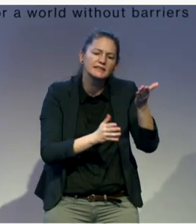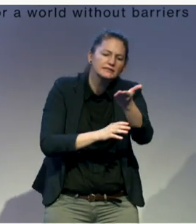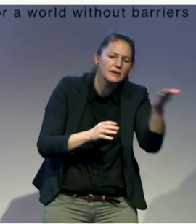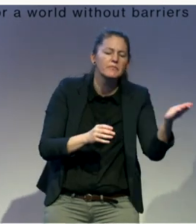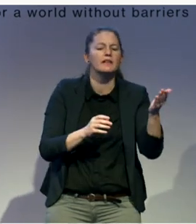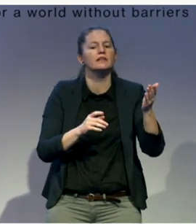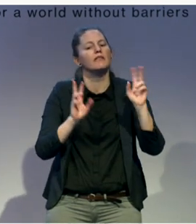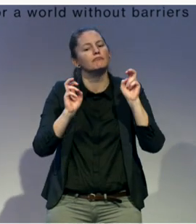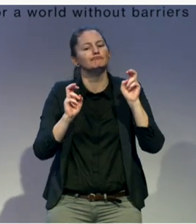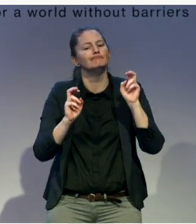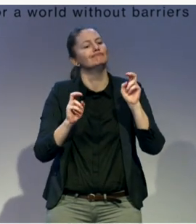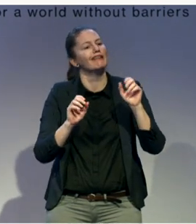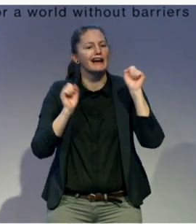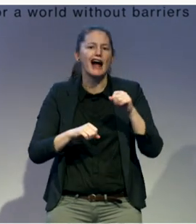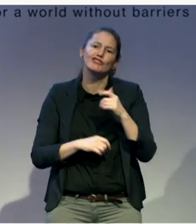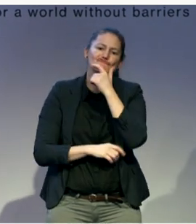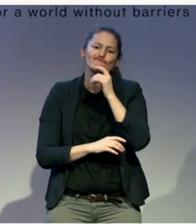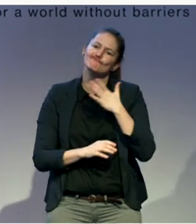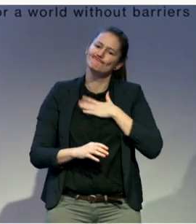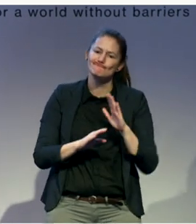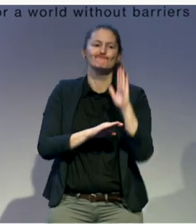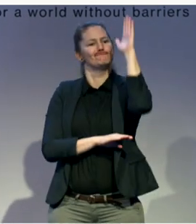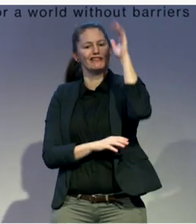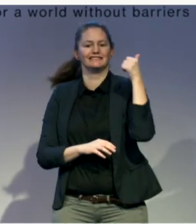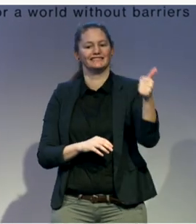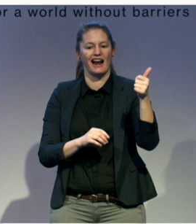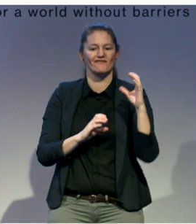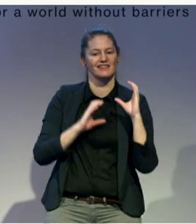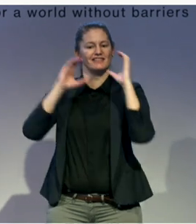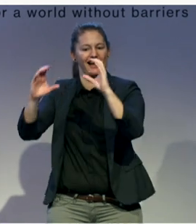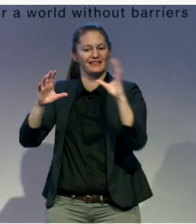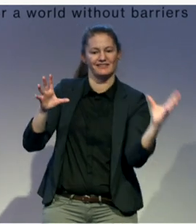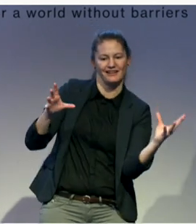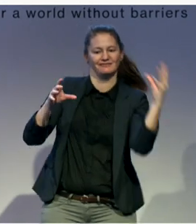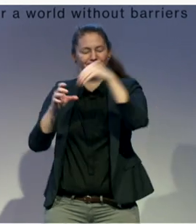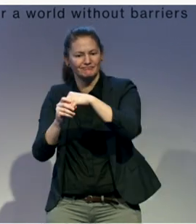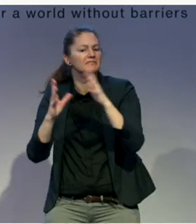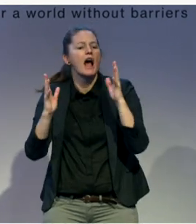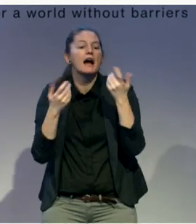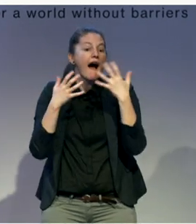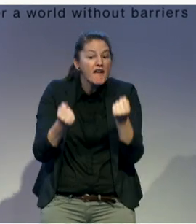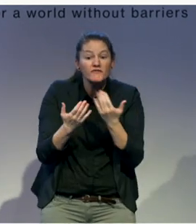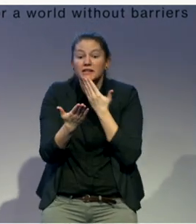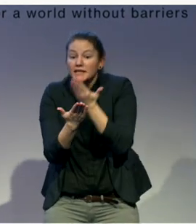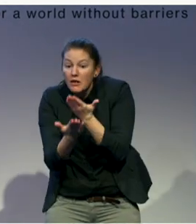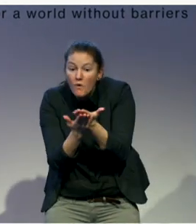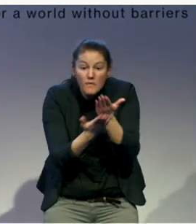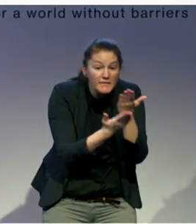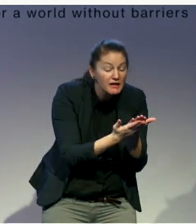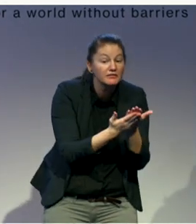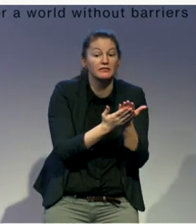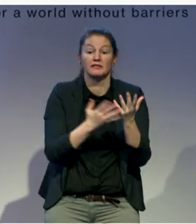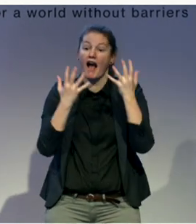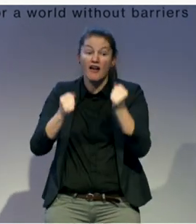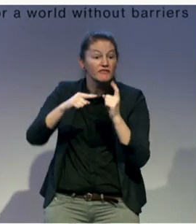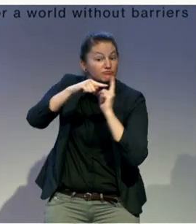as well? So have there been anything that have been particularly successful as a strategy that you've used?